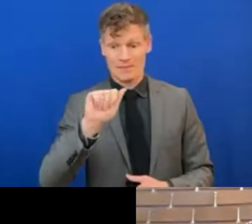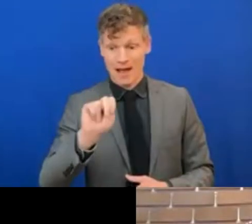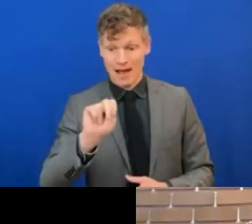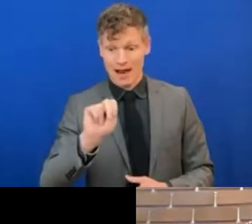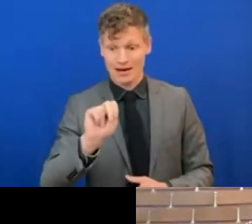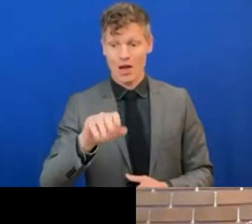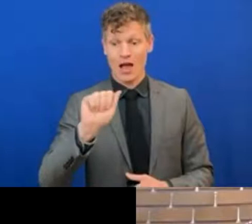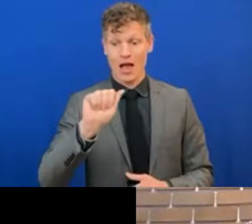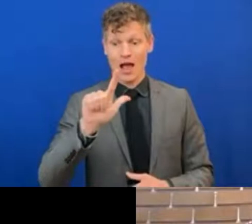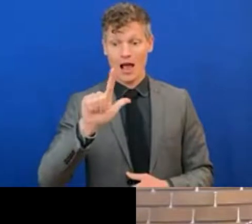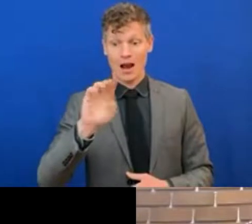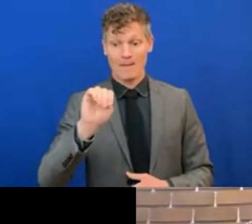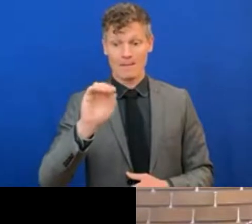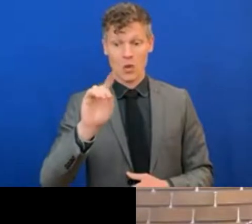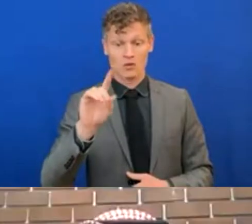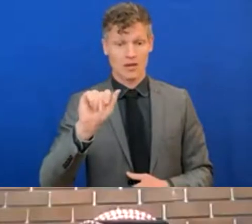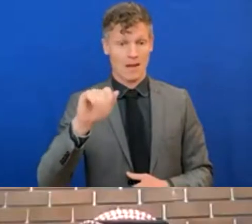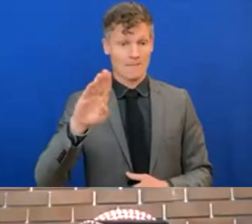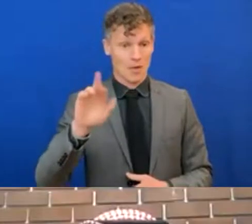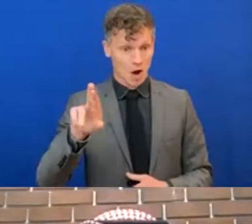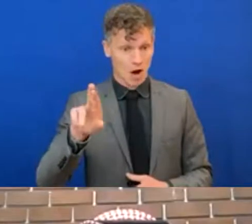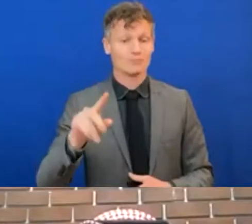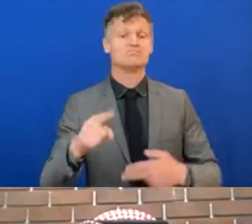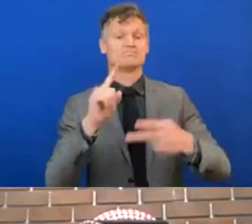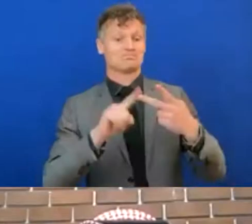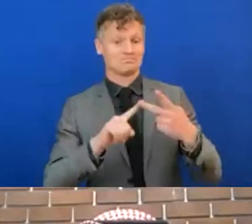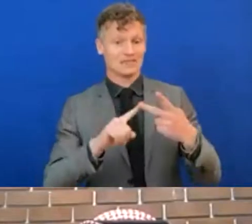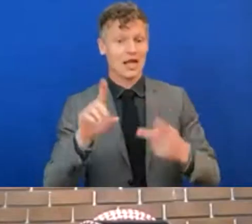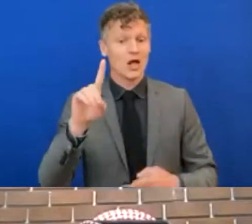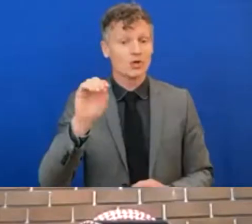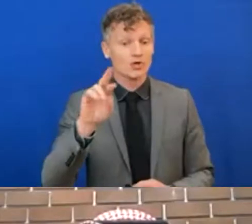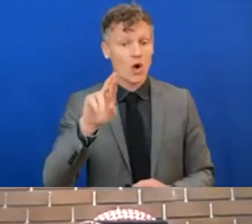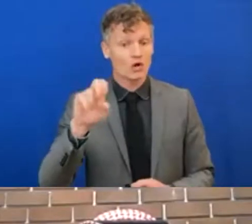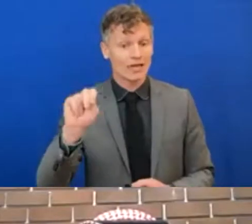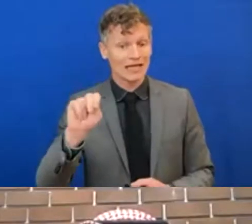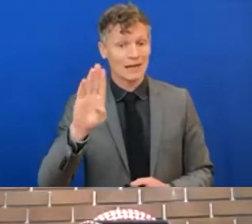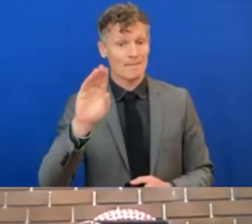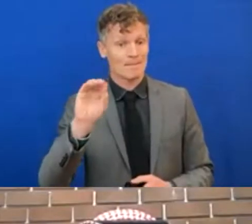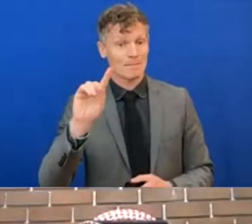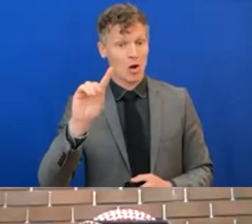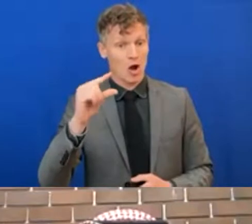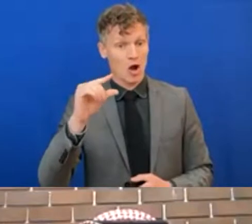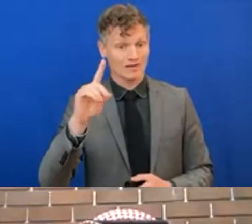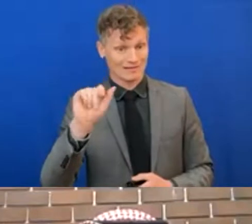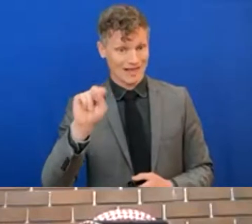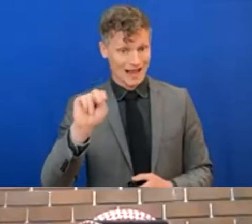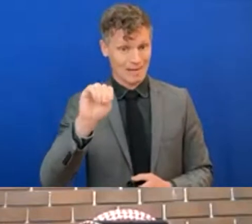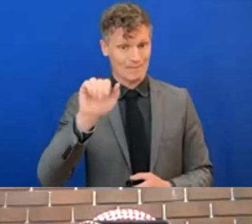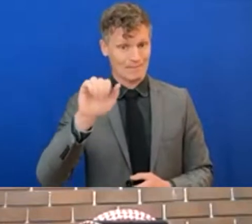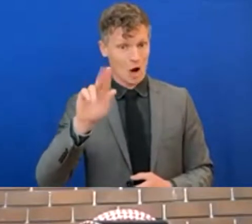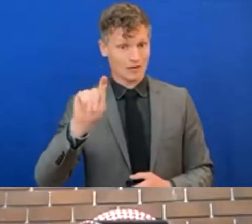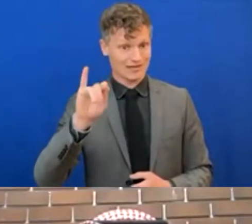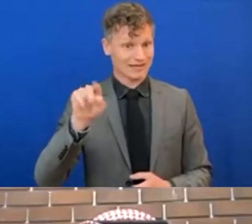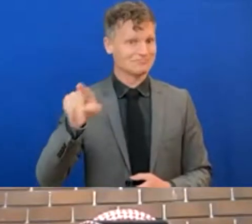Doreen Bogdan-Martin, the Director of the ITU Telecommunication Development Bureau. Monica Duhem,